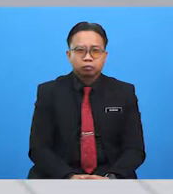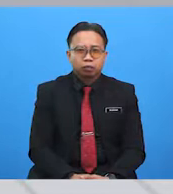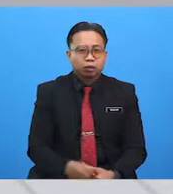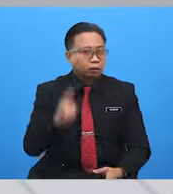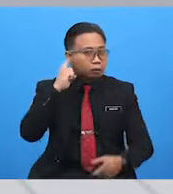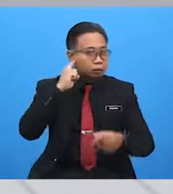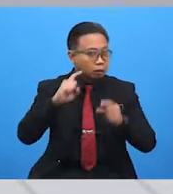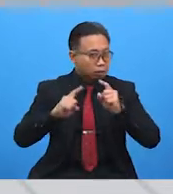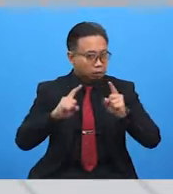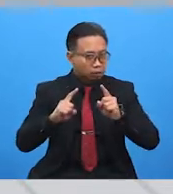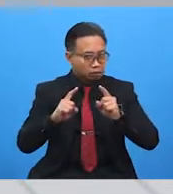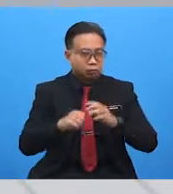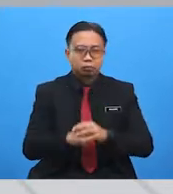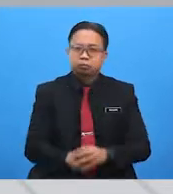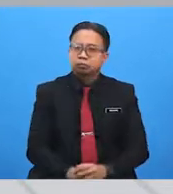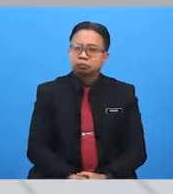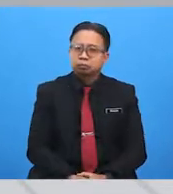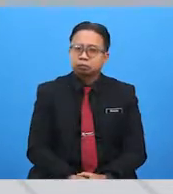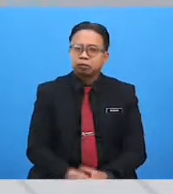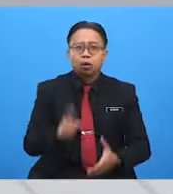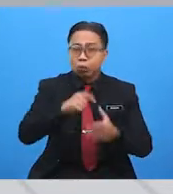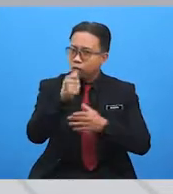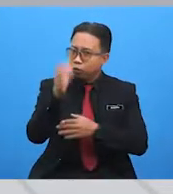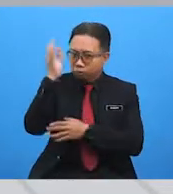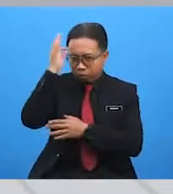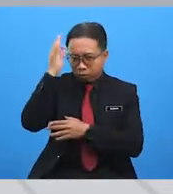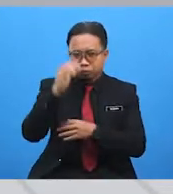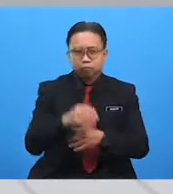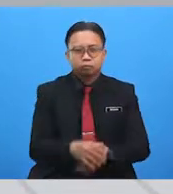and lightning. What do you think?